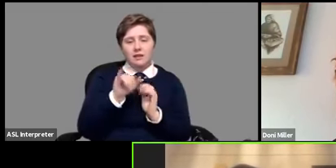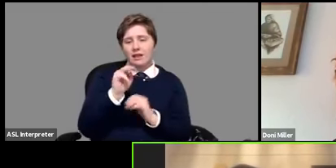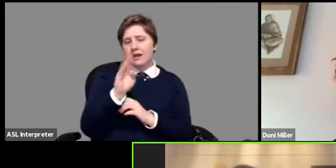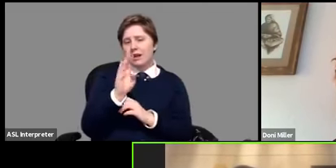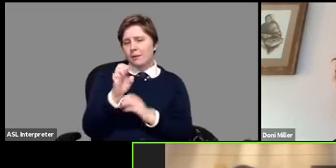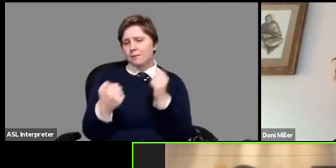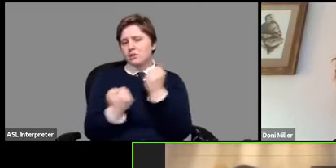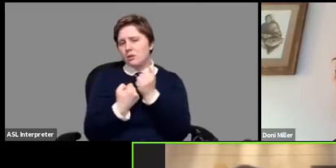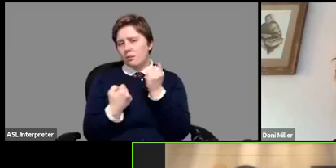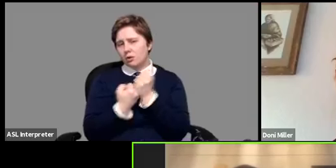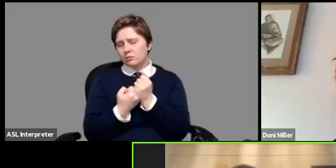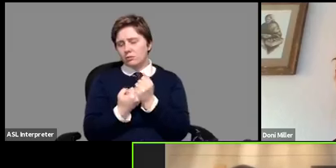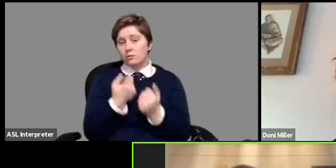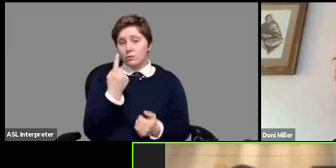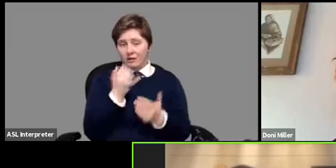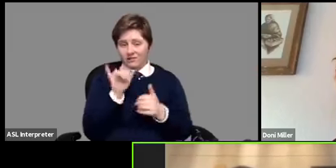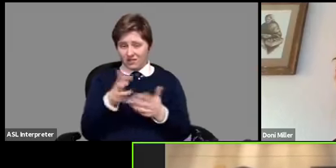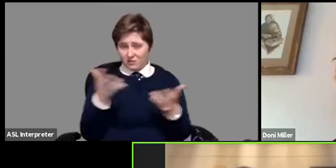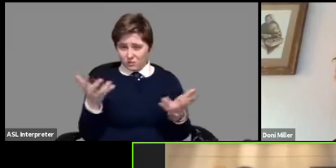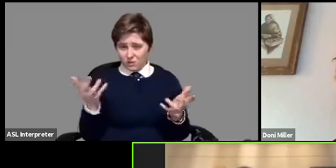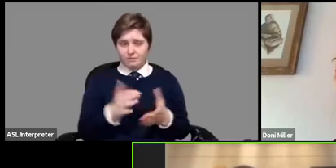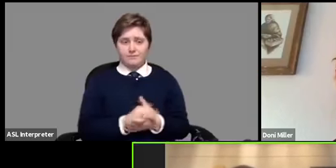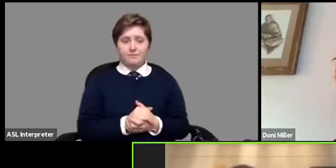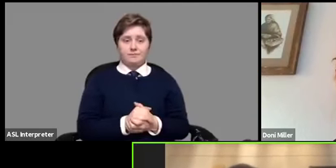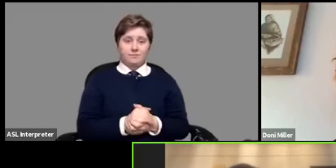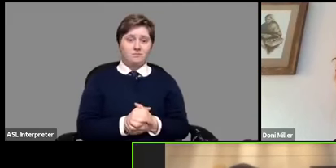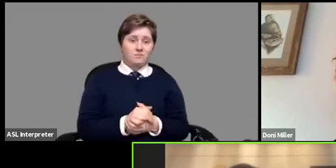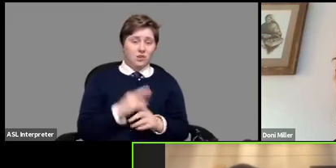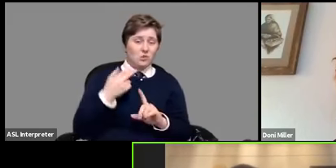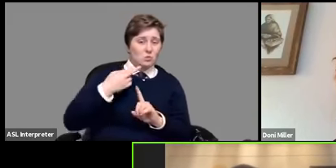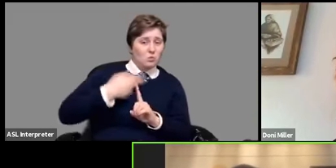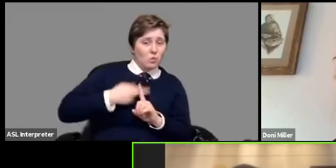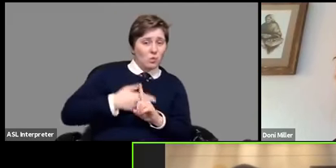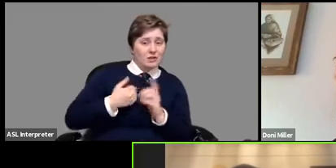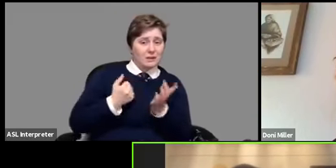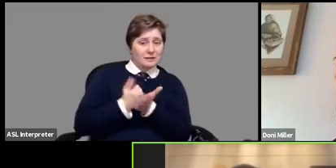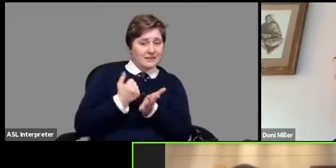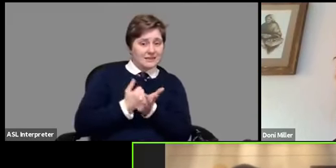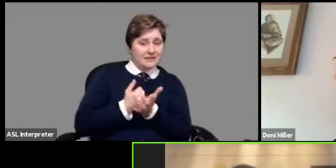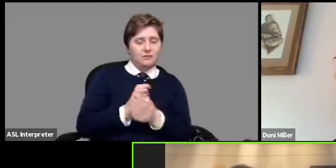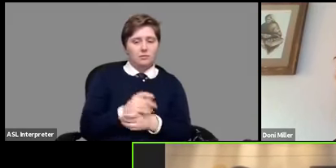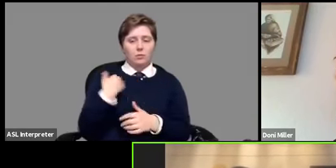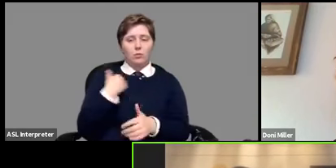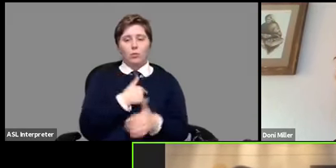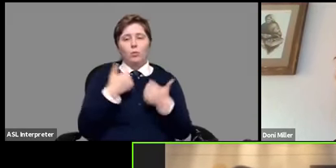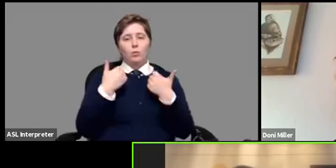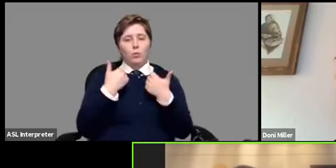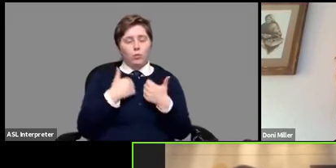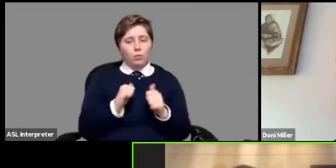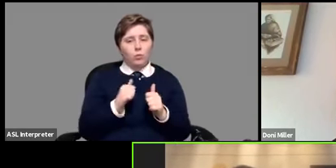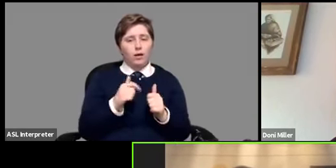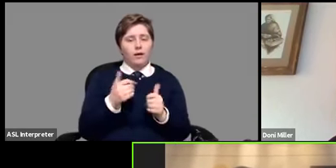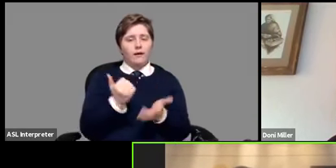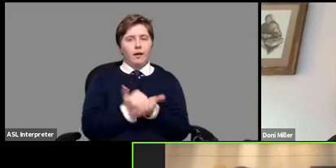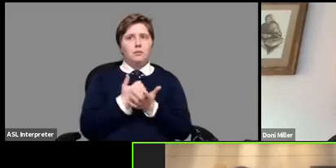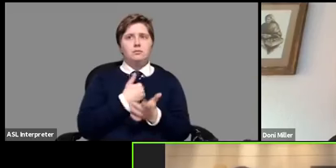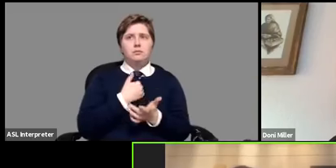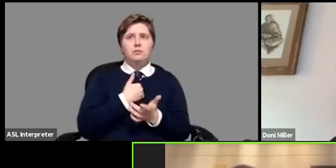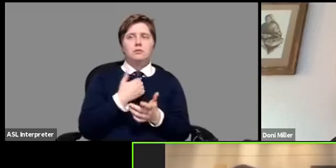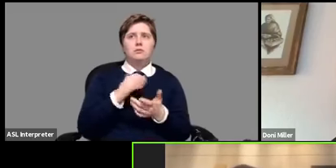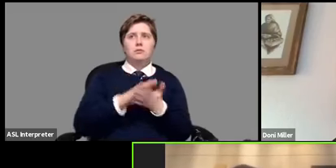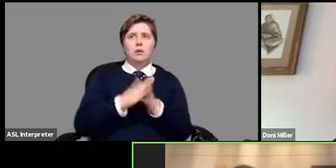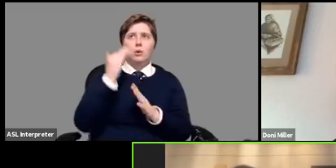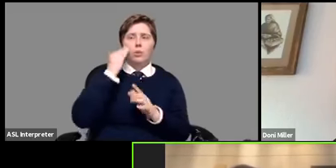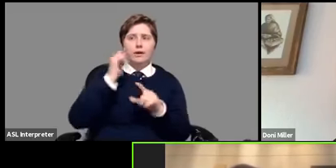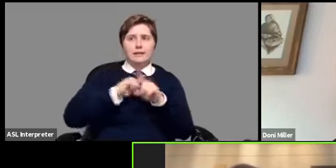and one of those income supports is rental assistance so we try to keep ourselves aware of different